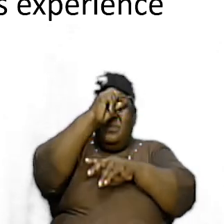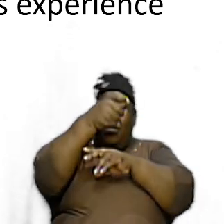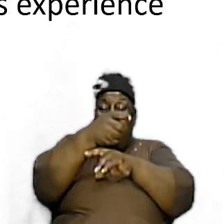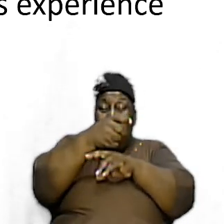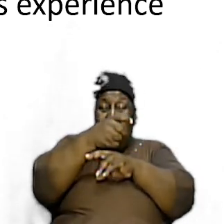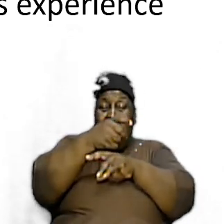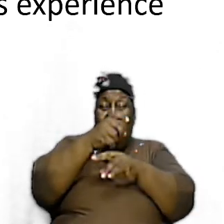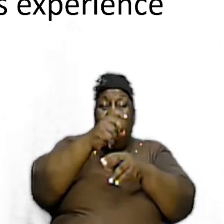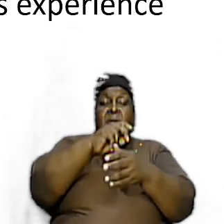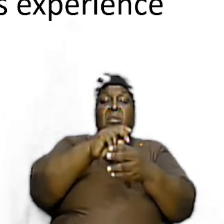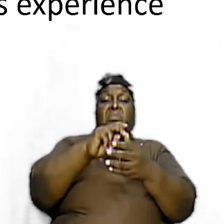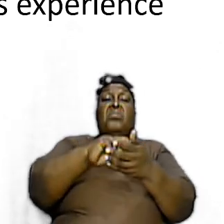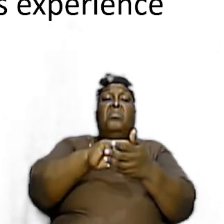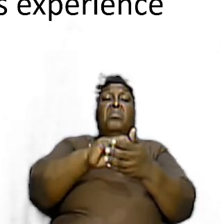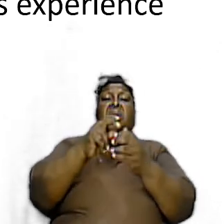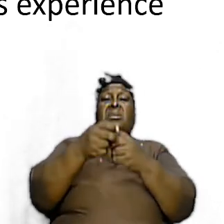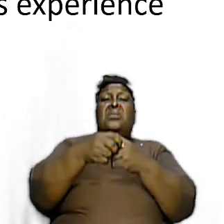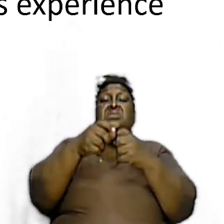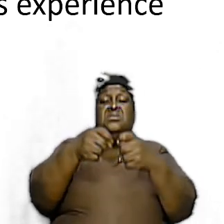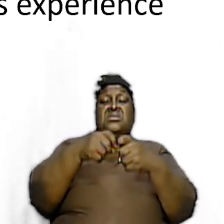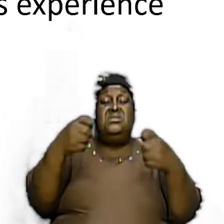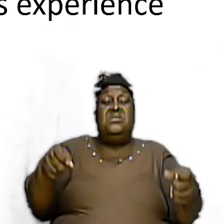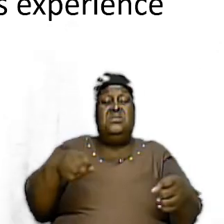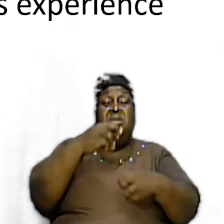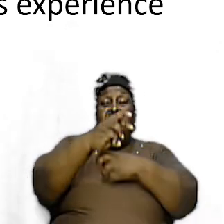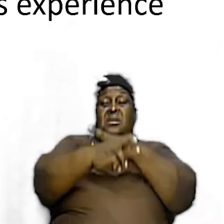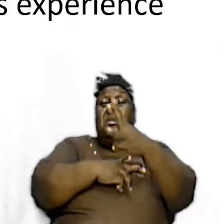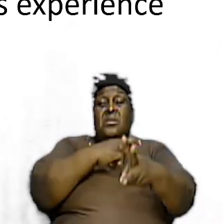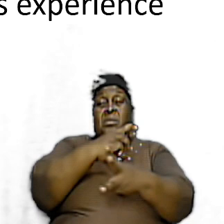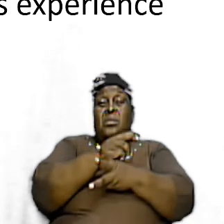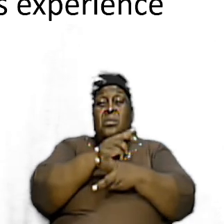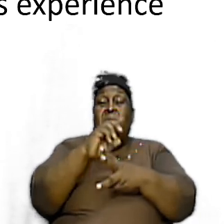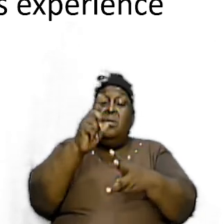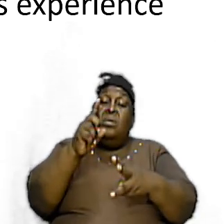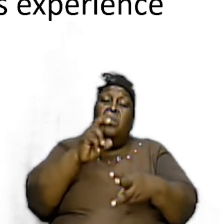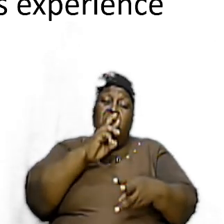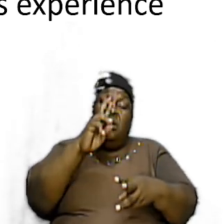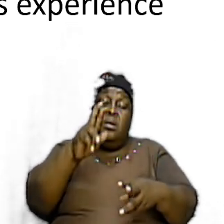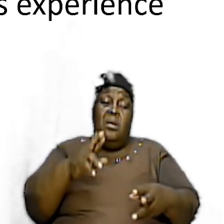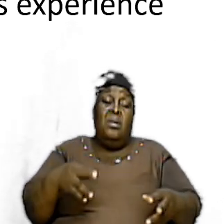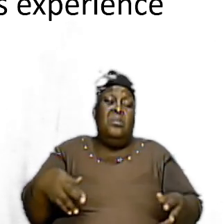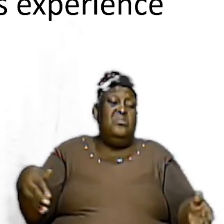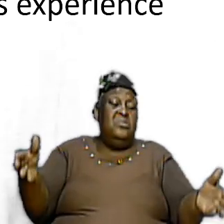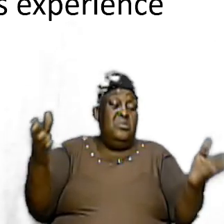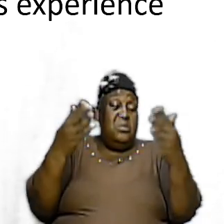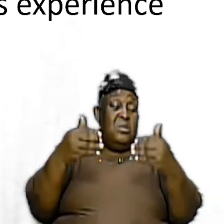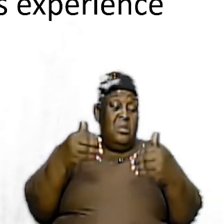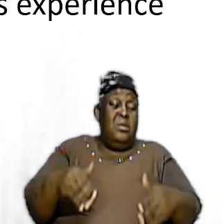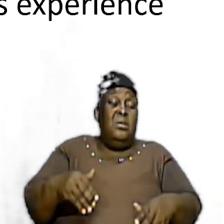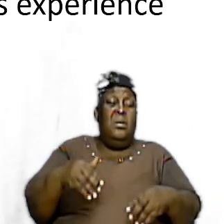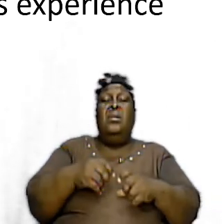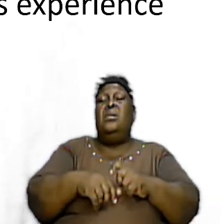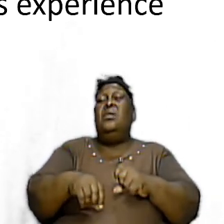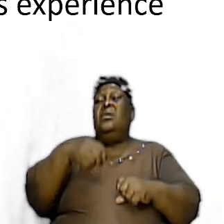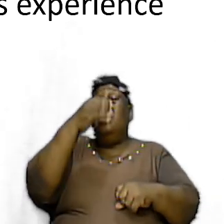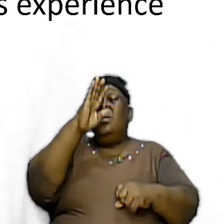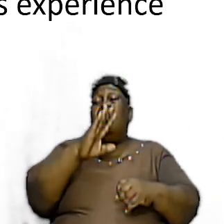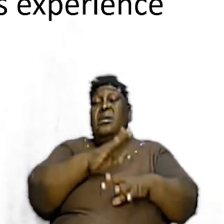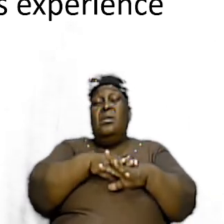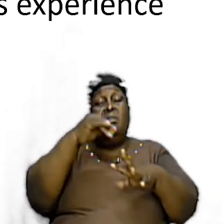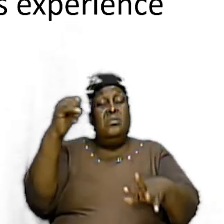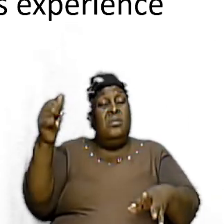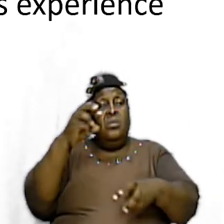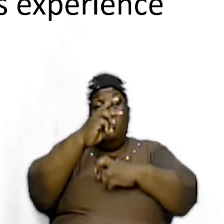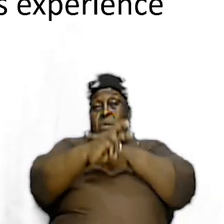represent the world and God called them out of Egypt where we are today God called us out of the world system some